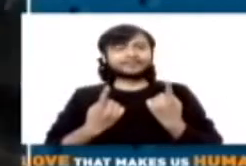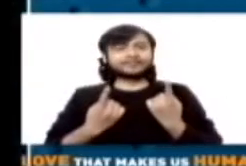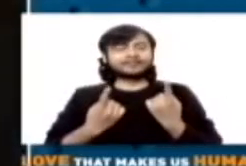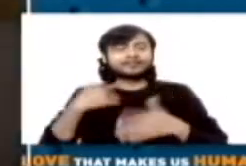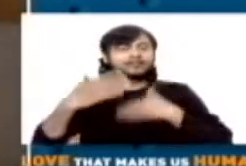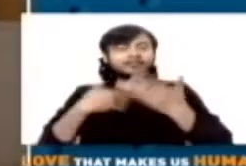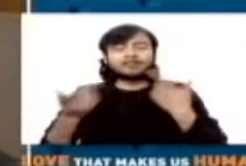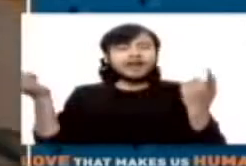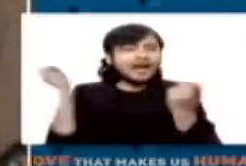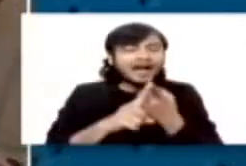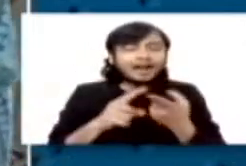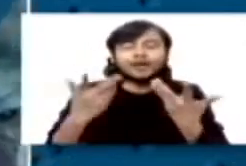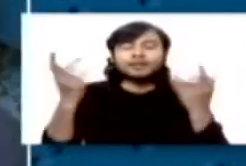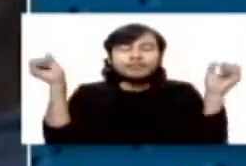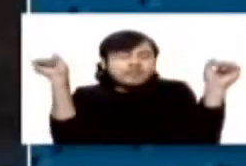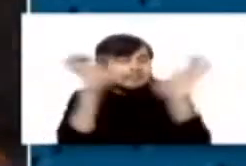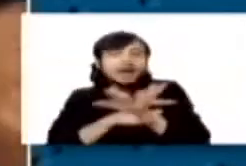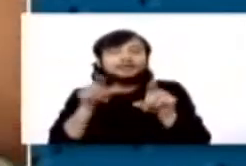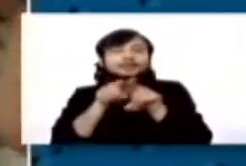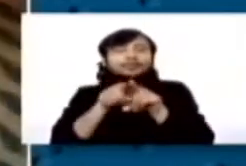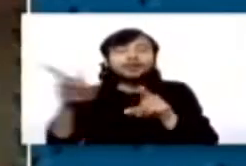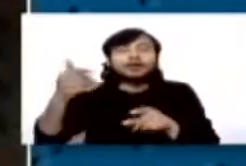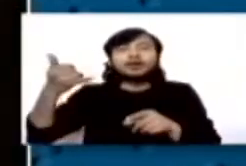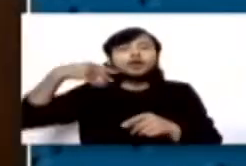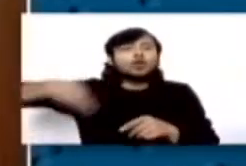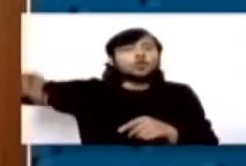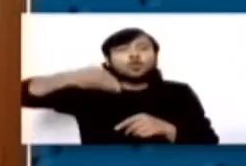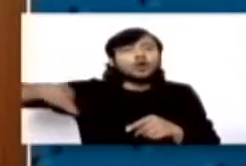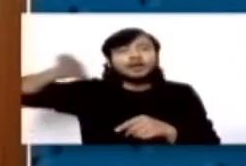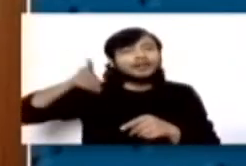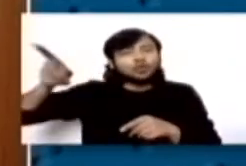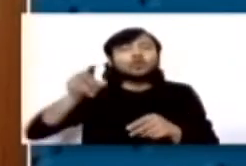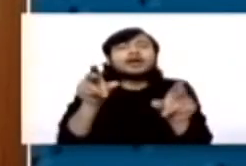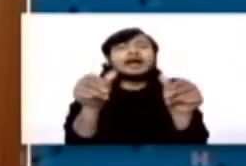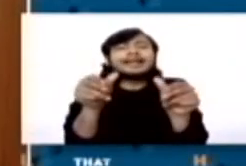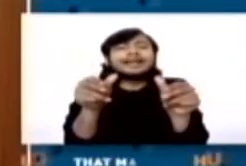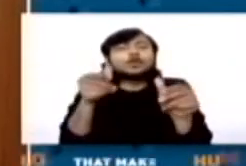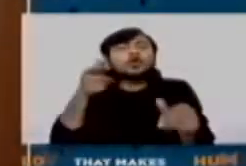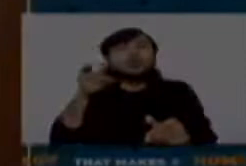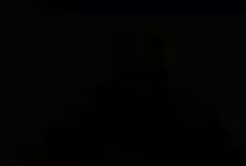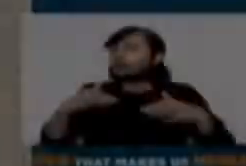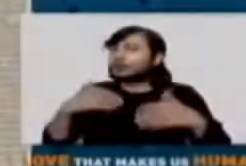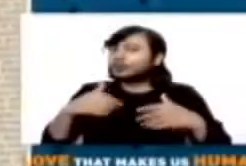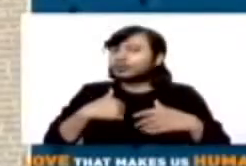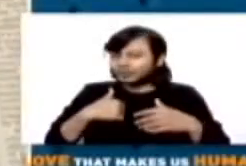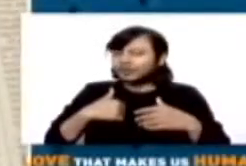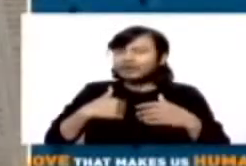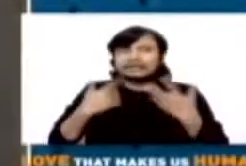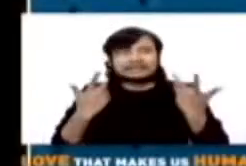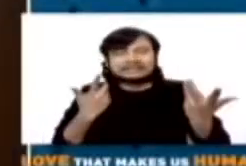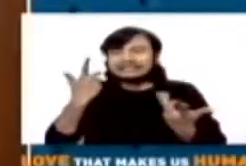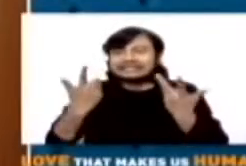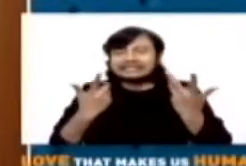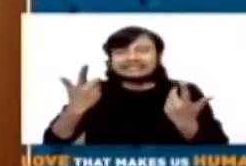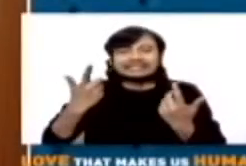a miracle happened. I got a call from a radio channel of Kolkata. Every day that